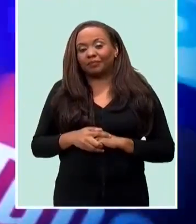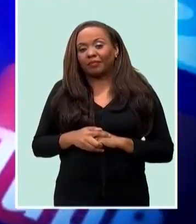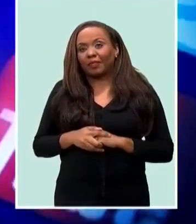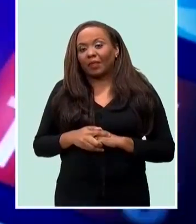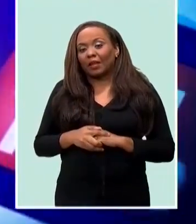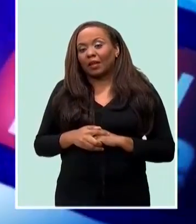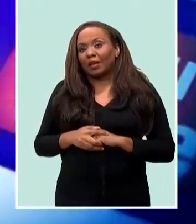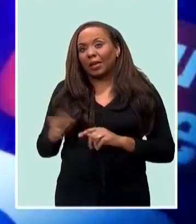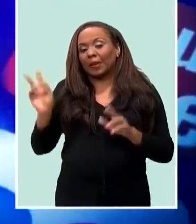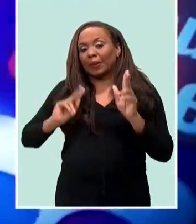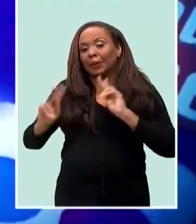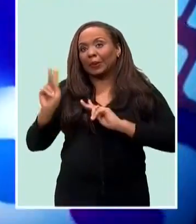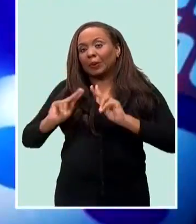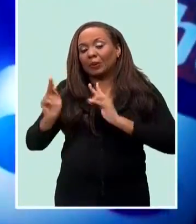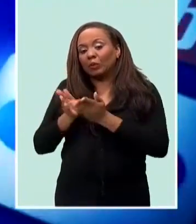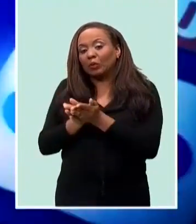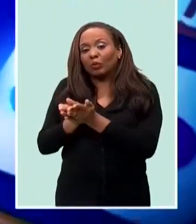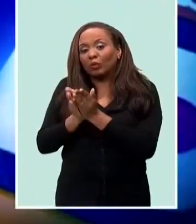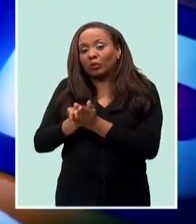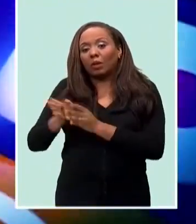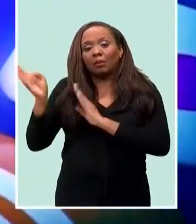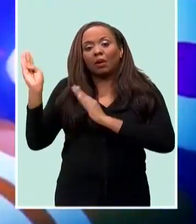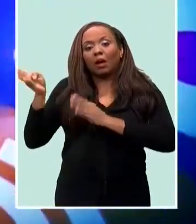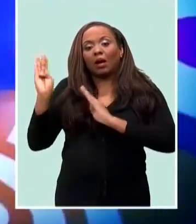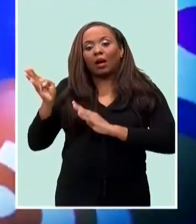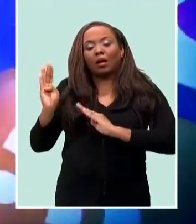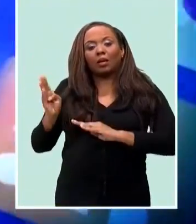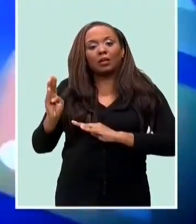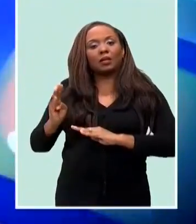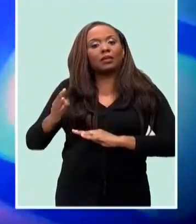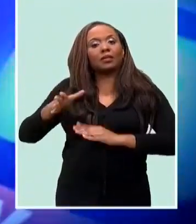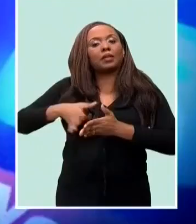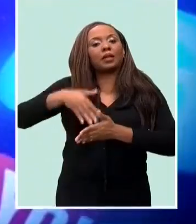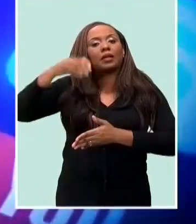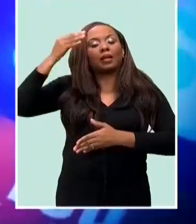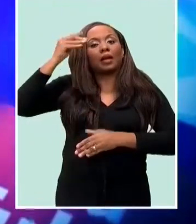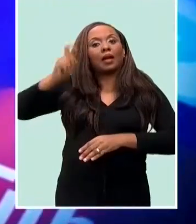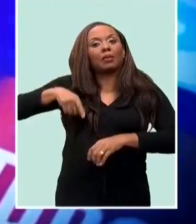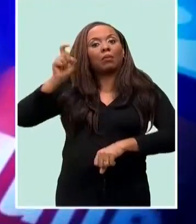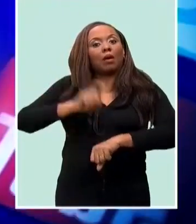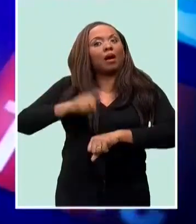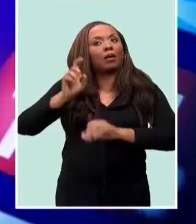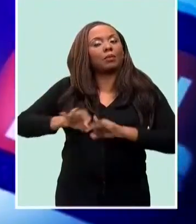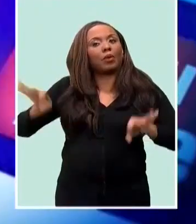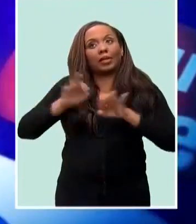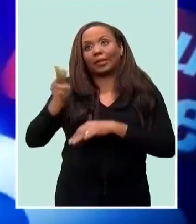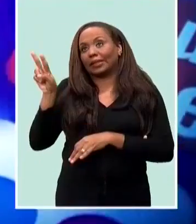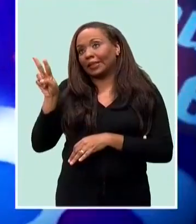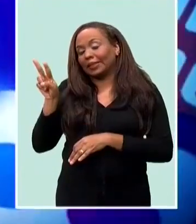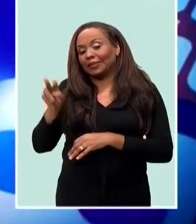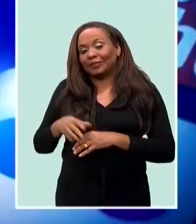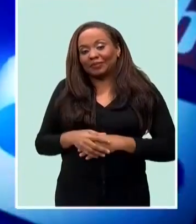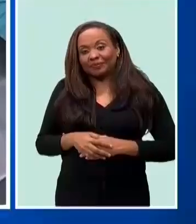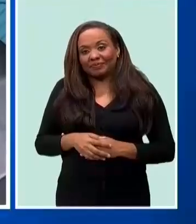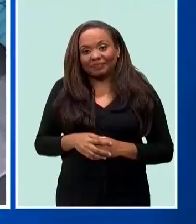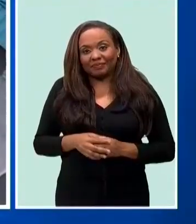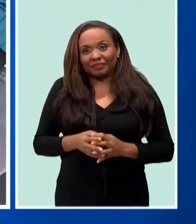a Royal Caribbean cruise in the Bahamas, and they learned the hard way that being on time is very important. Take a look.